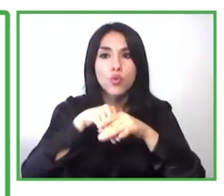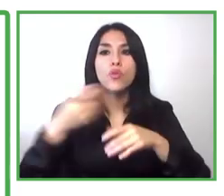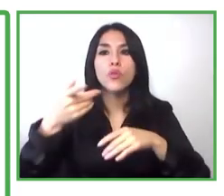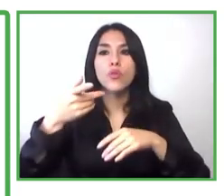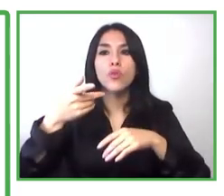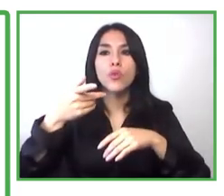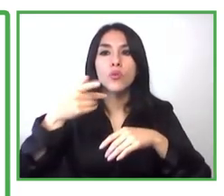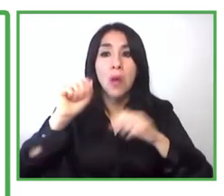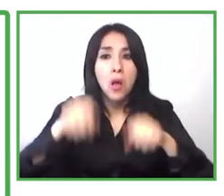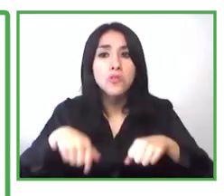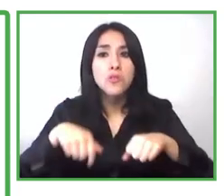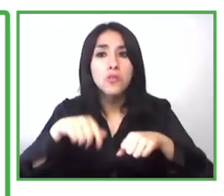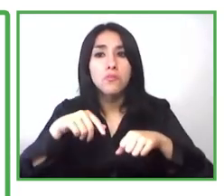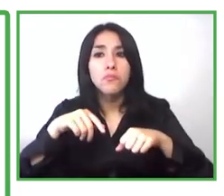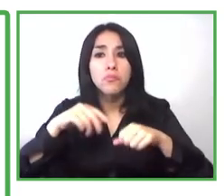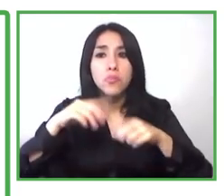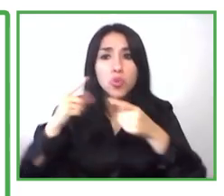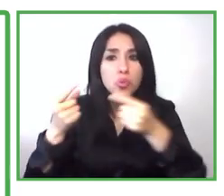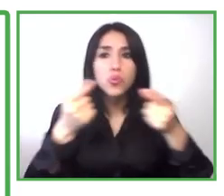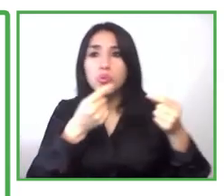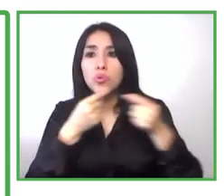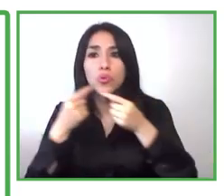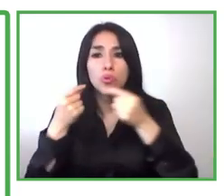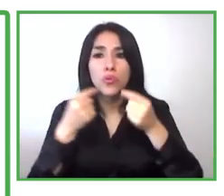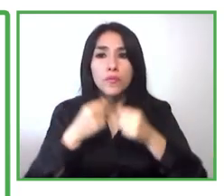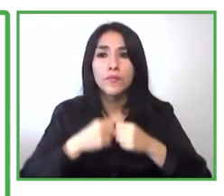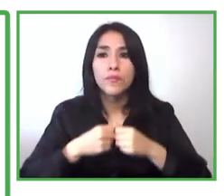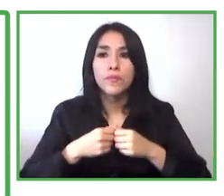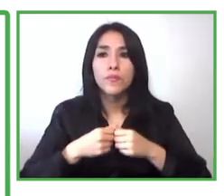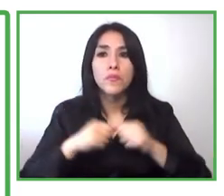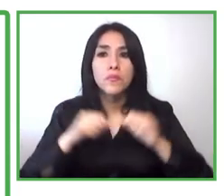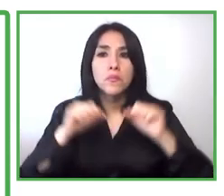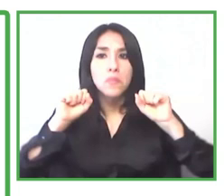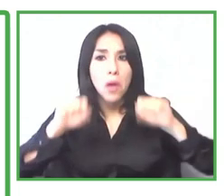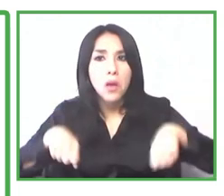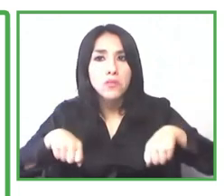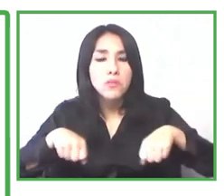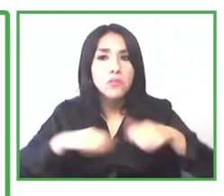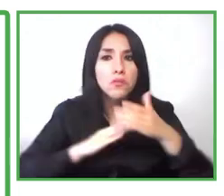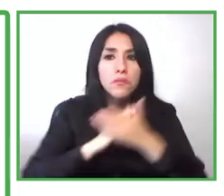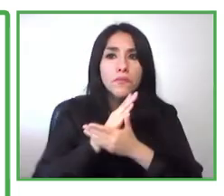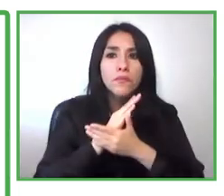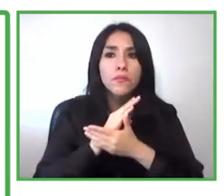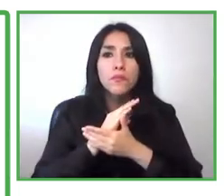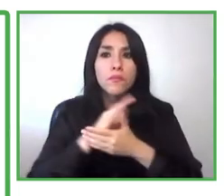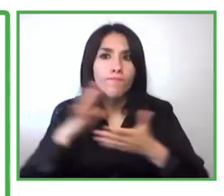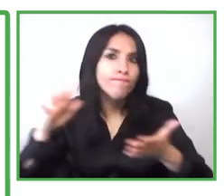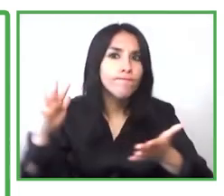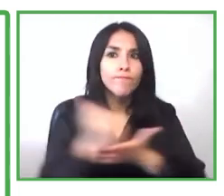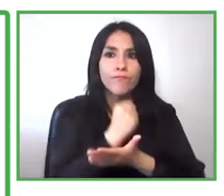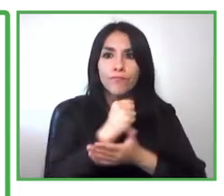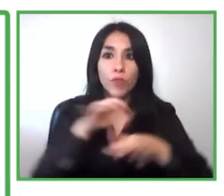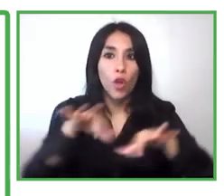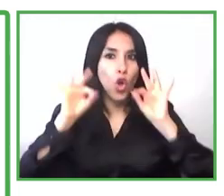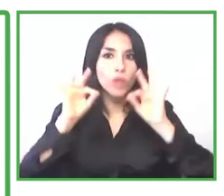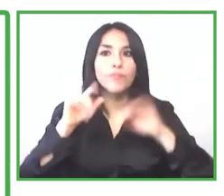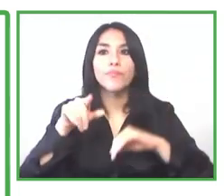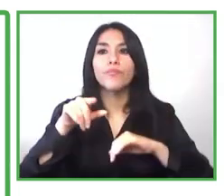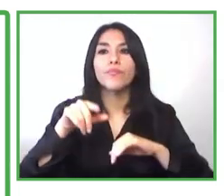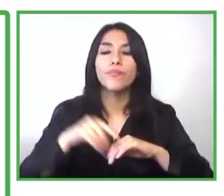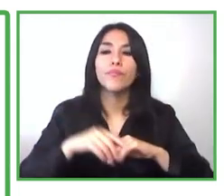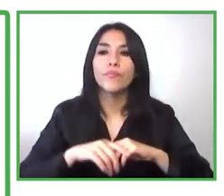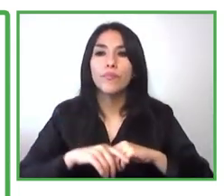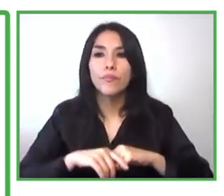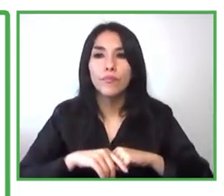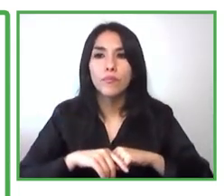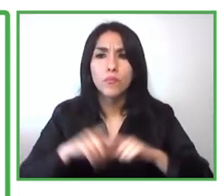and to make ventures that can allow them to have an income so for them this project was divided